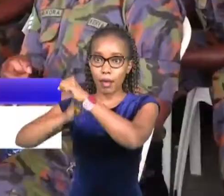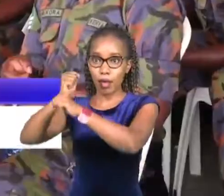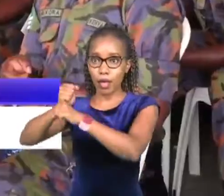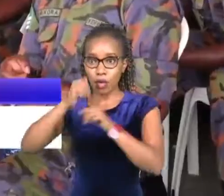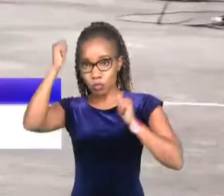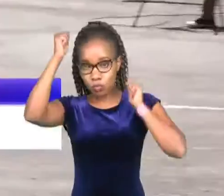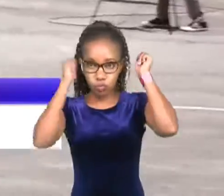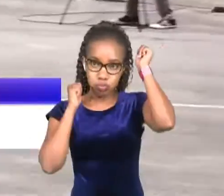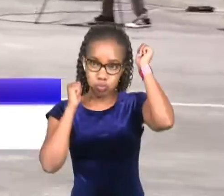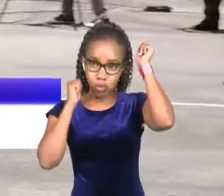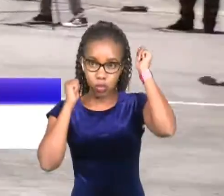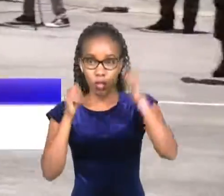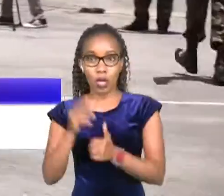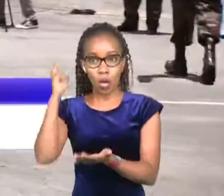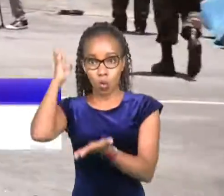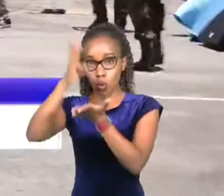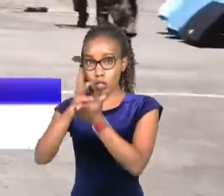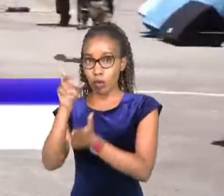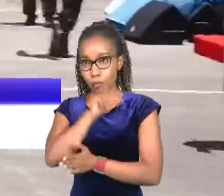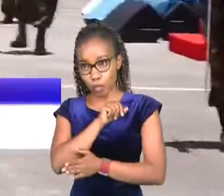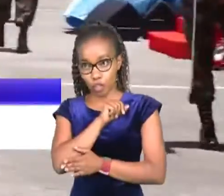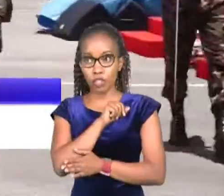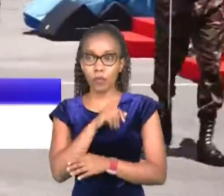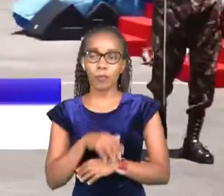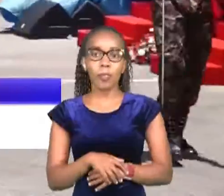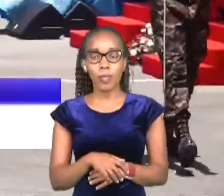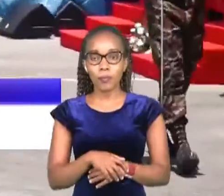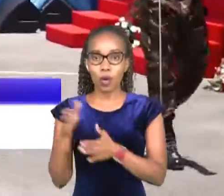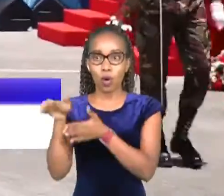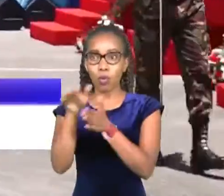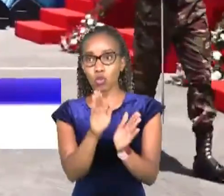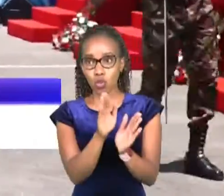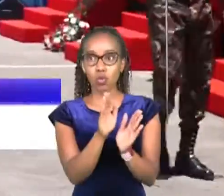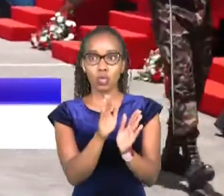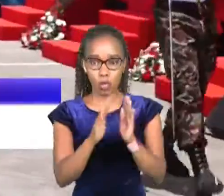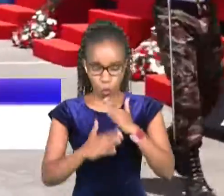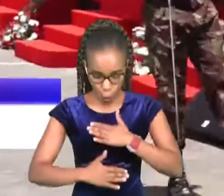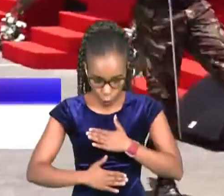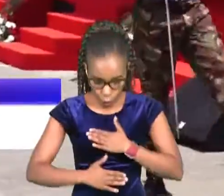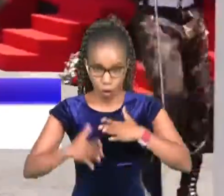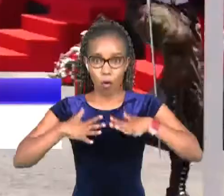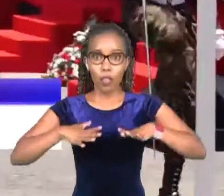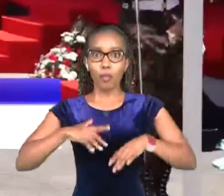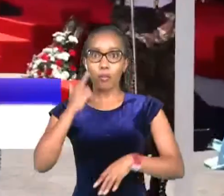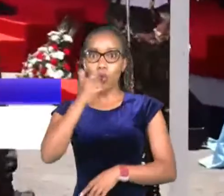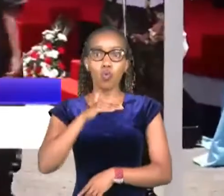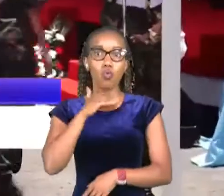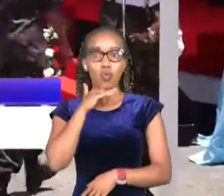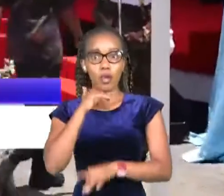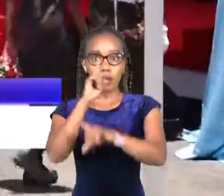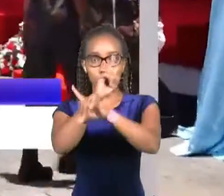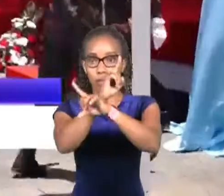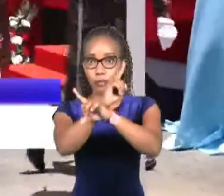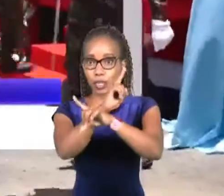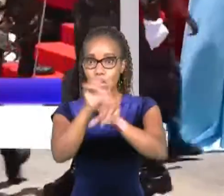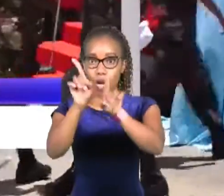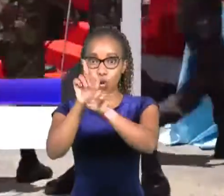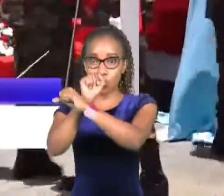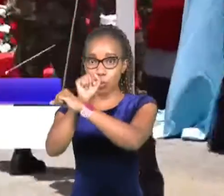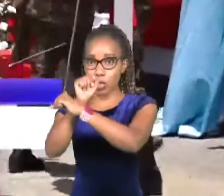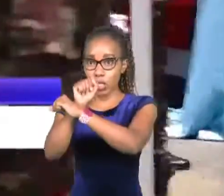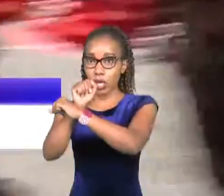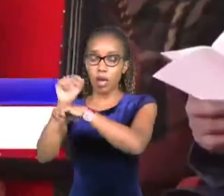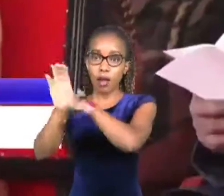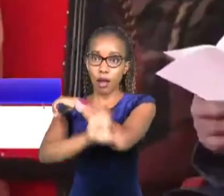preciseness was witnessed at its best and it was an opportunity to honor those who lost their lives in defending and protecting the